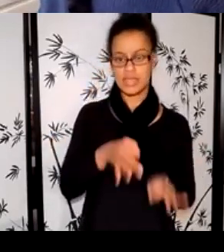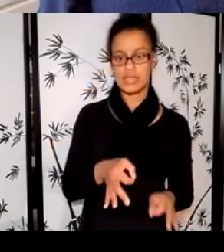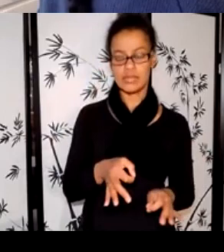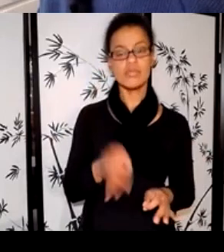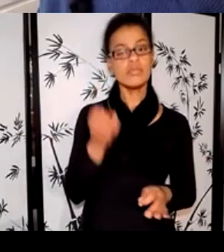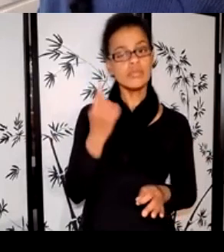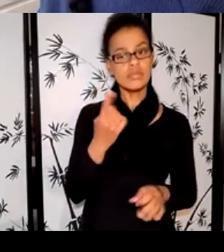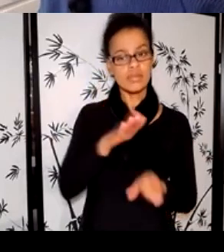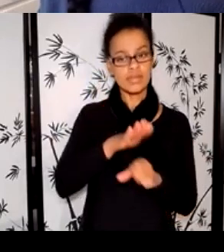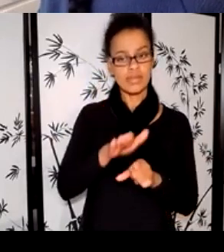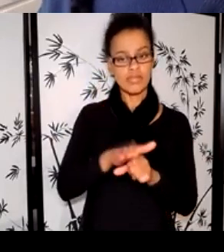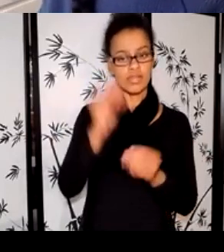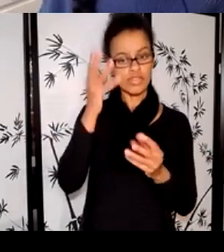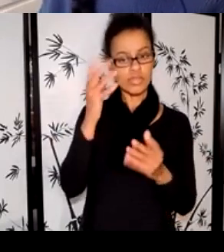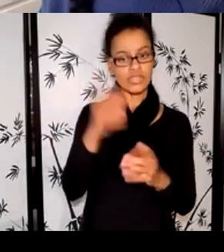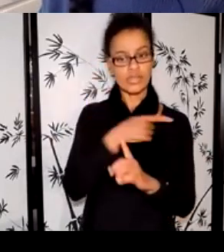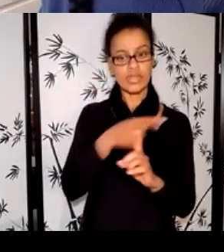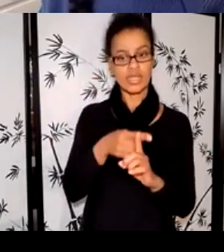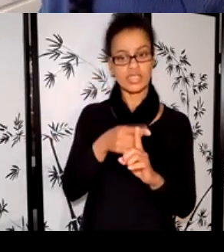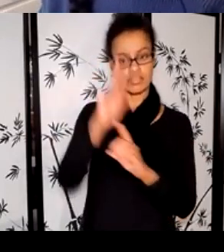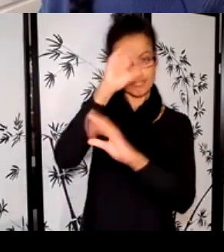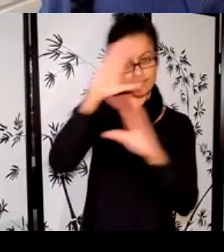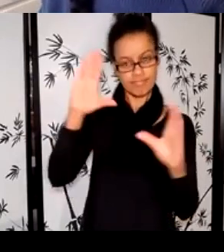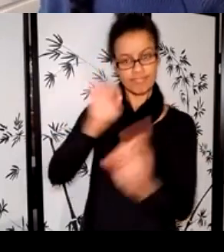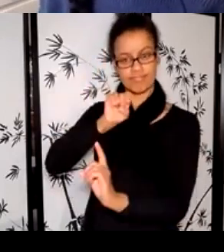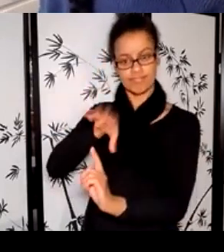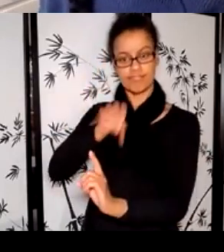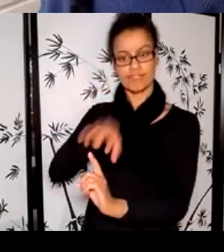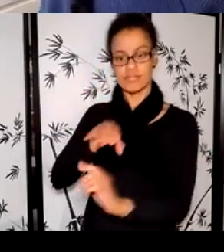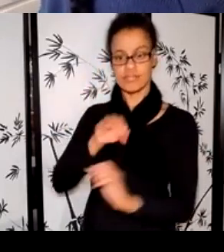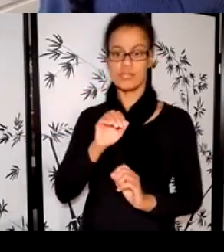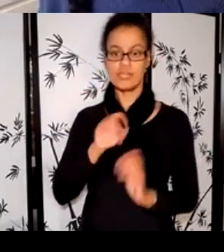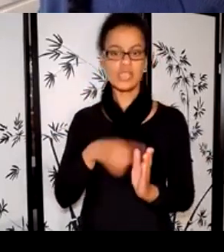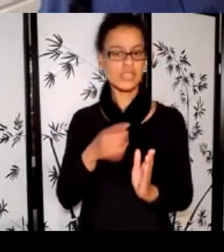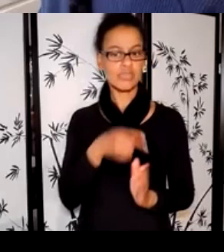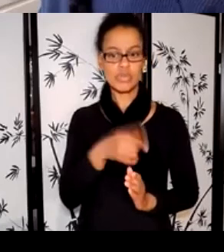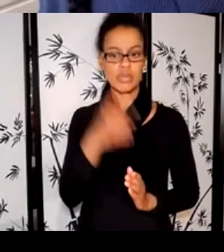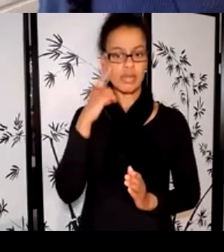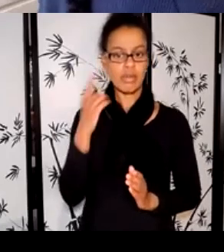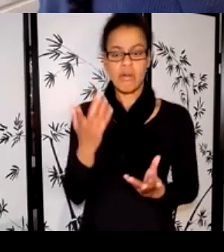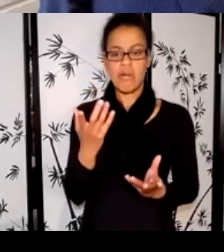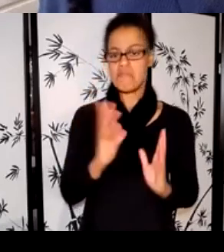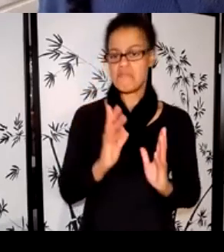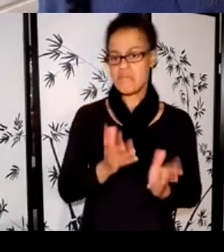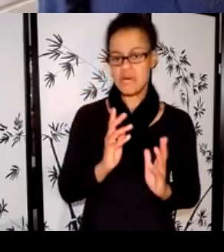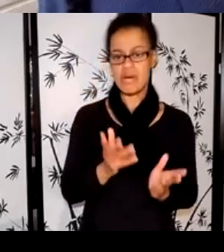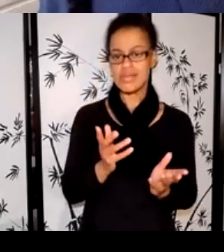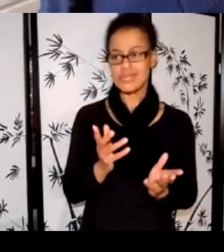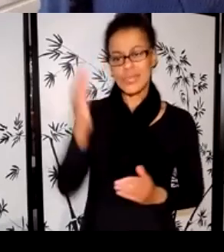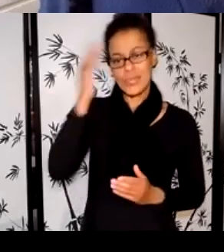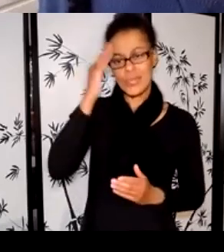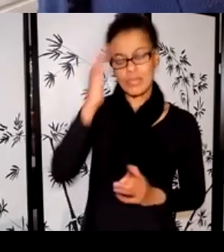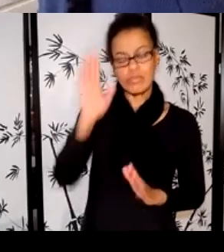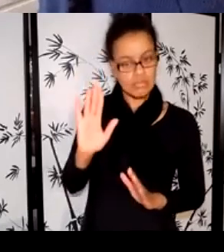draw these connections. It might seem obvious to you, but if you can provide rationale or context, it helps fill in the gaps